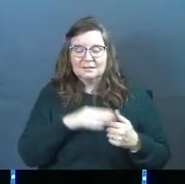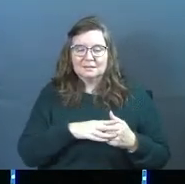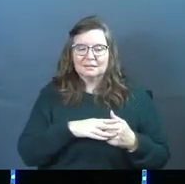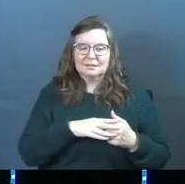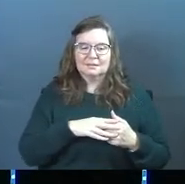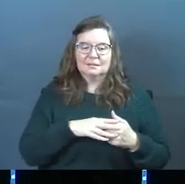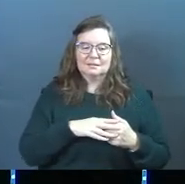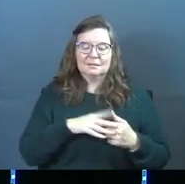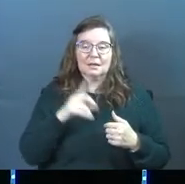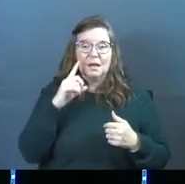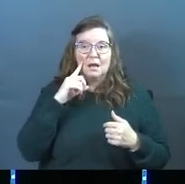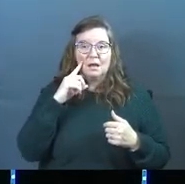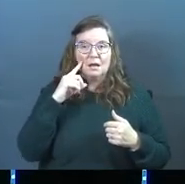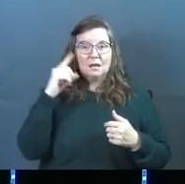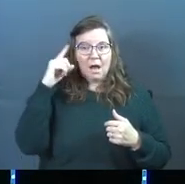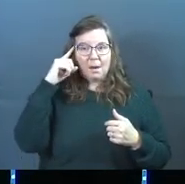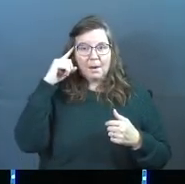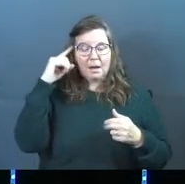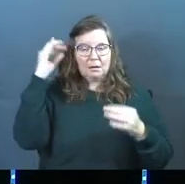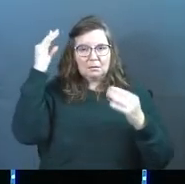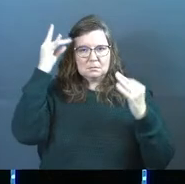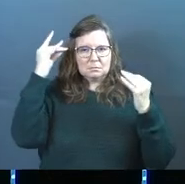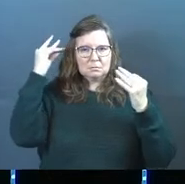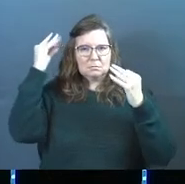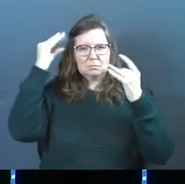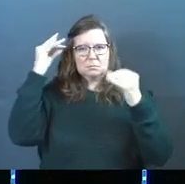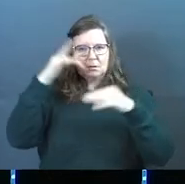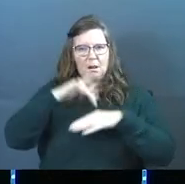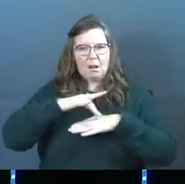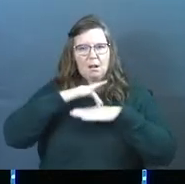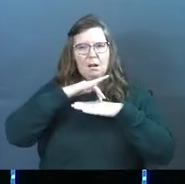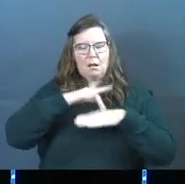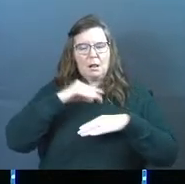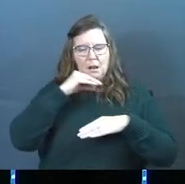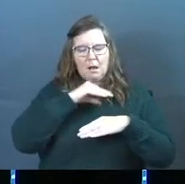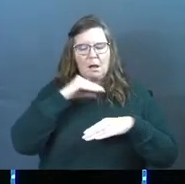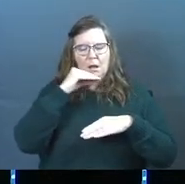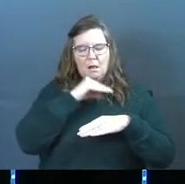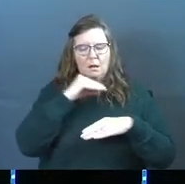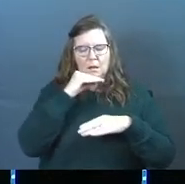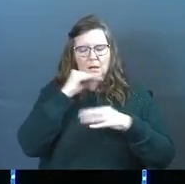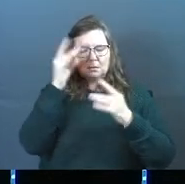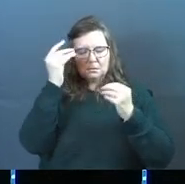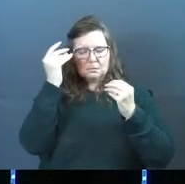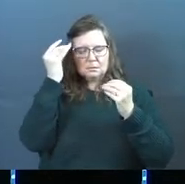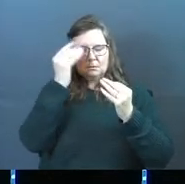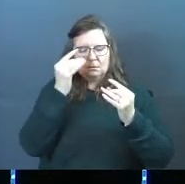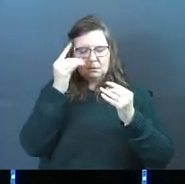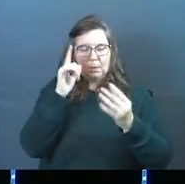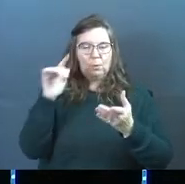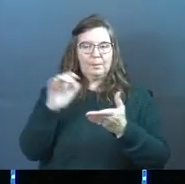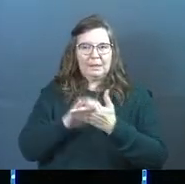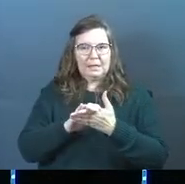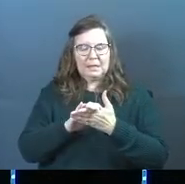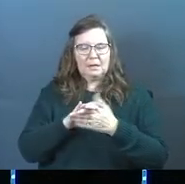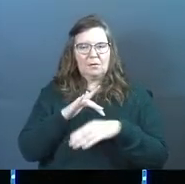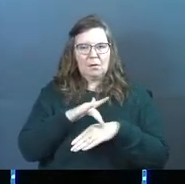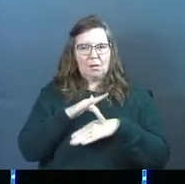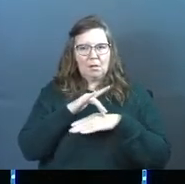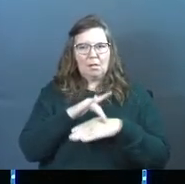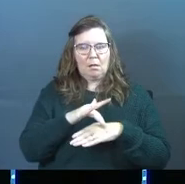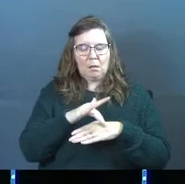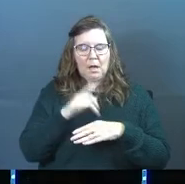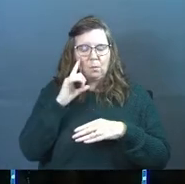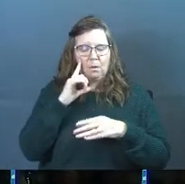The soundtracks of our minds. The lies that we hear over and over and believe over and over. And we're